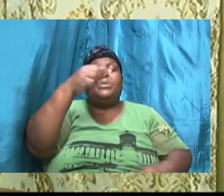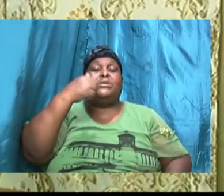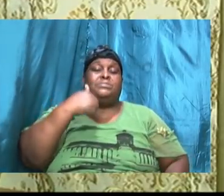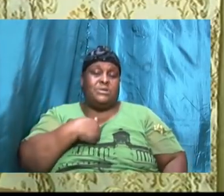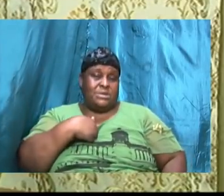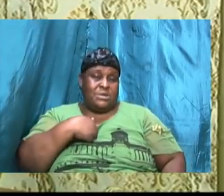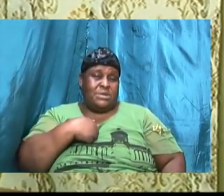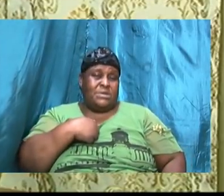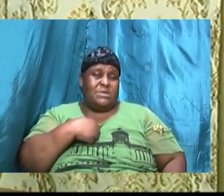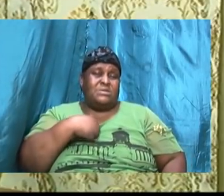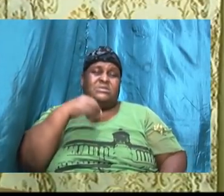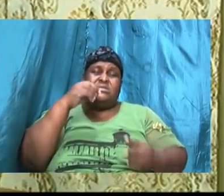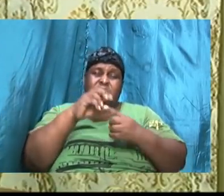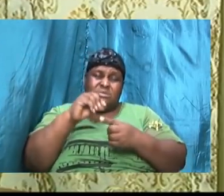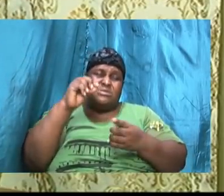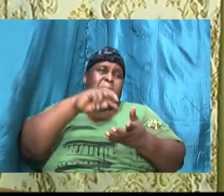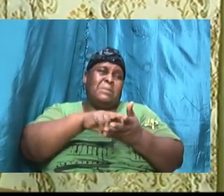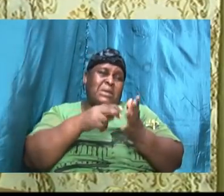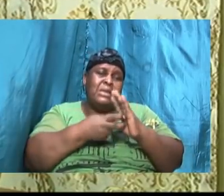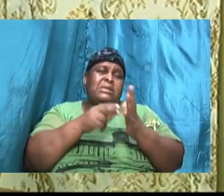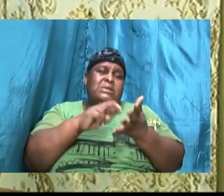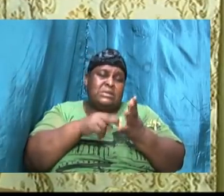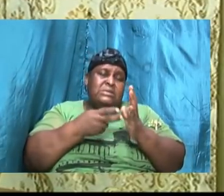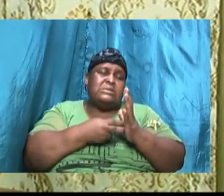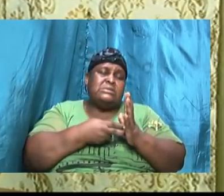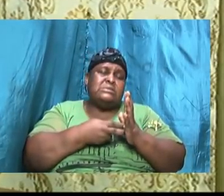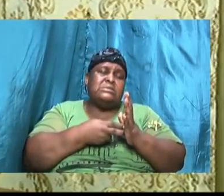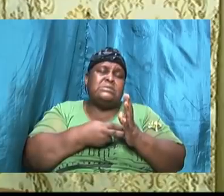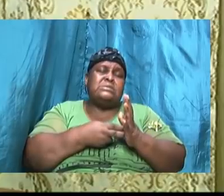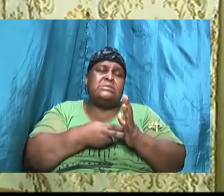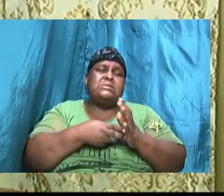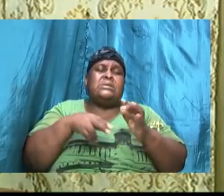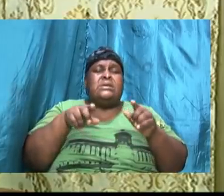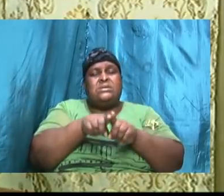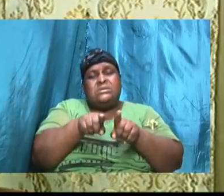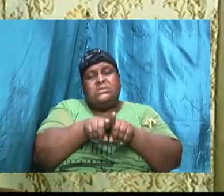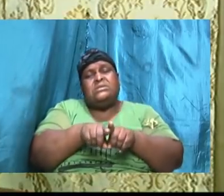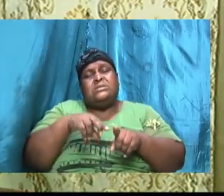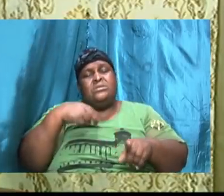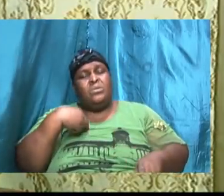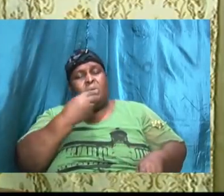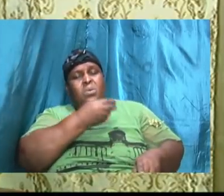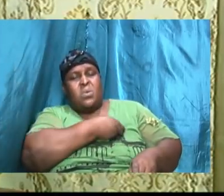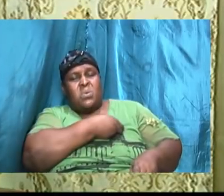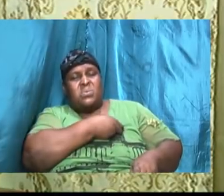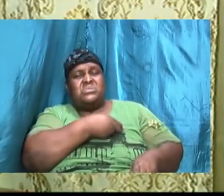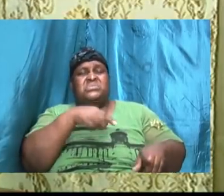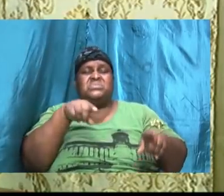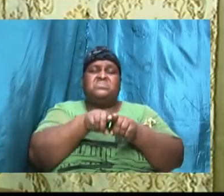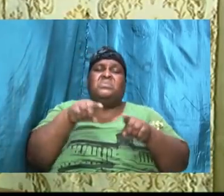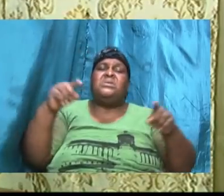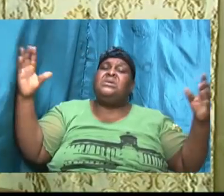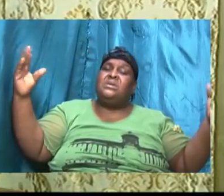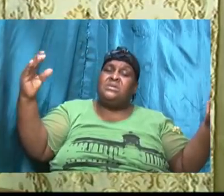specific terms as it pertains to us as an assembly